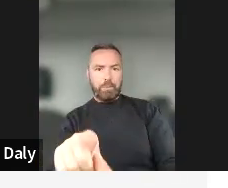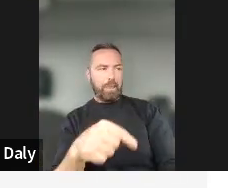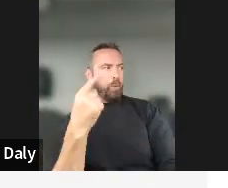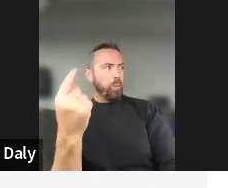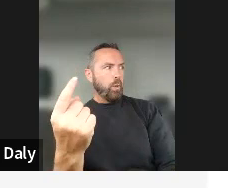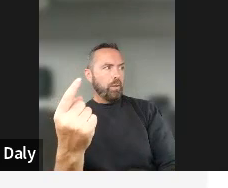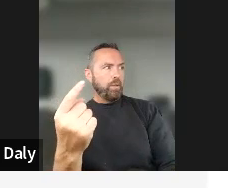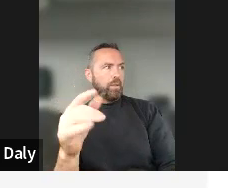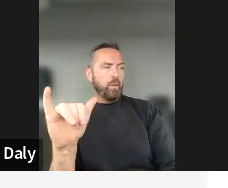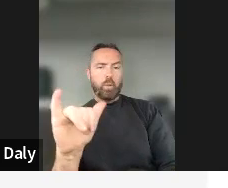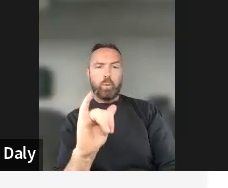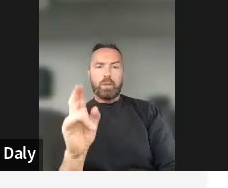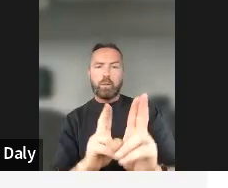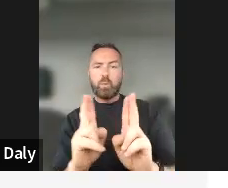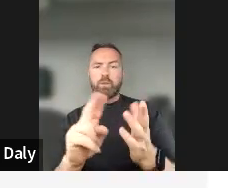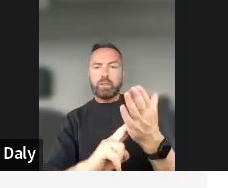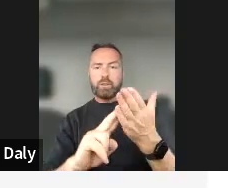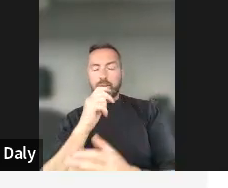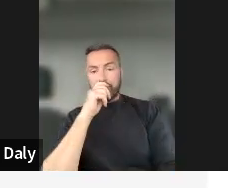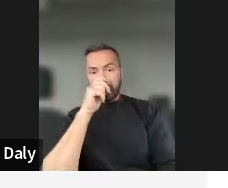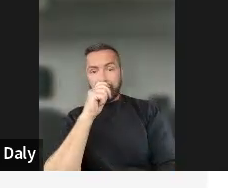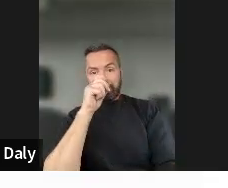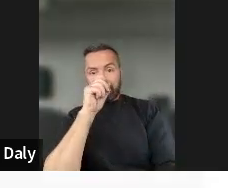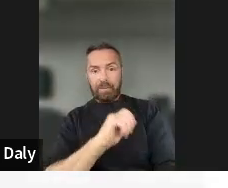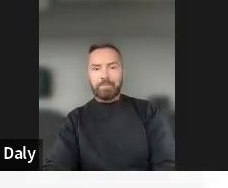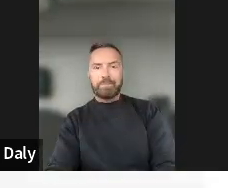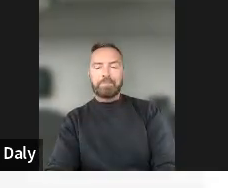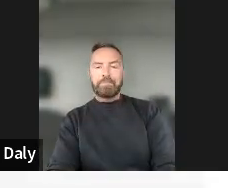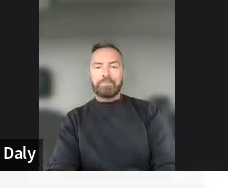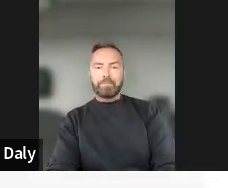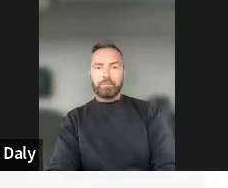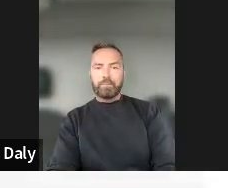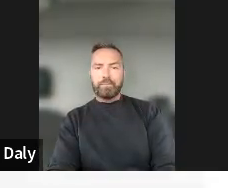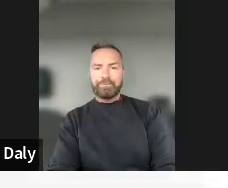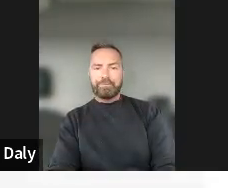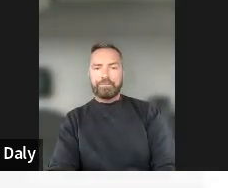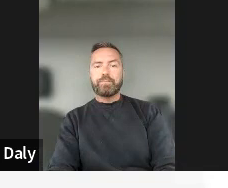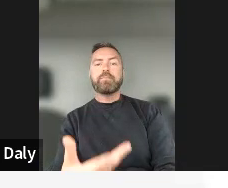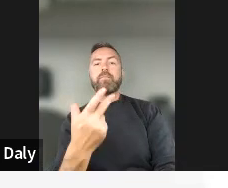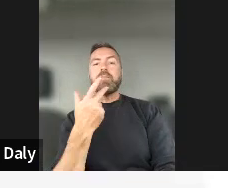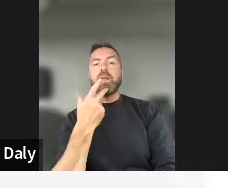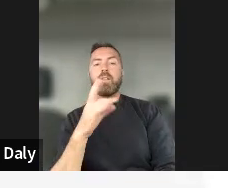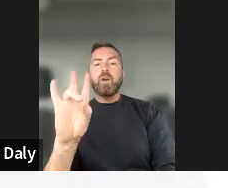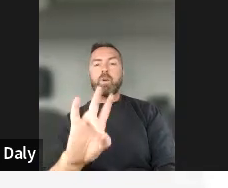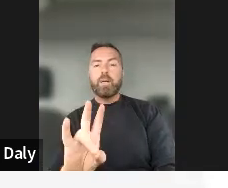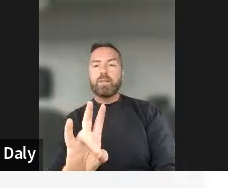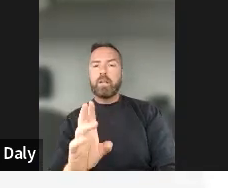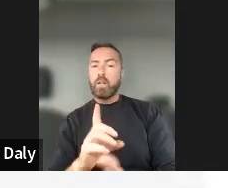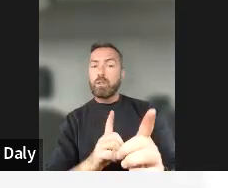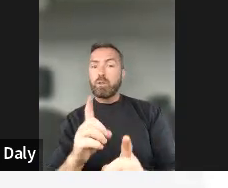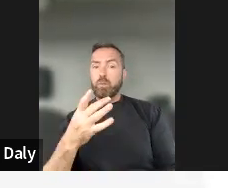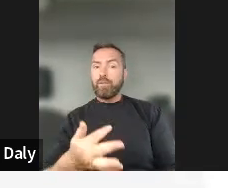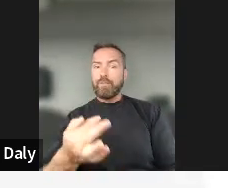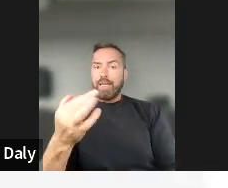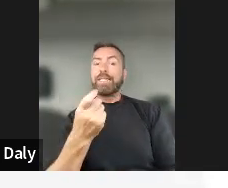administration, you know, work online or offline? The third one is do you find it easy to